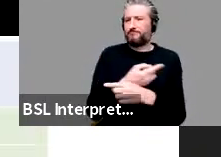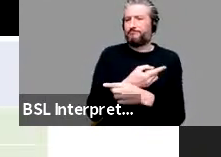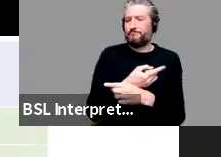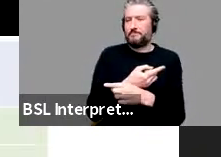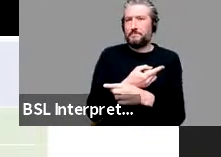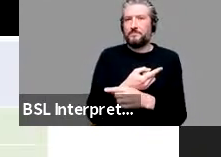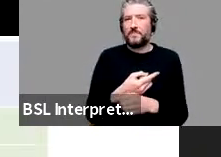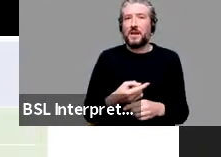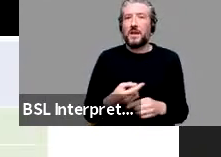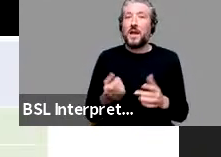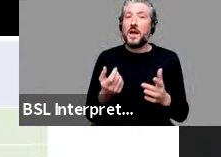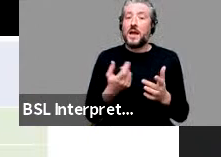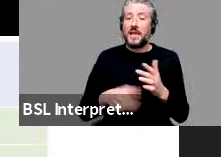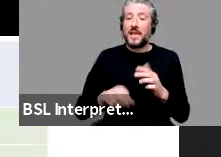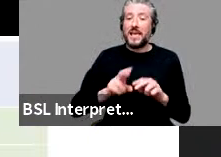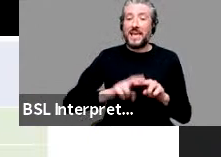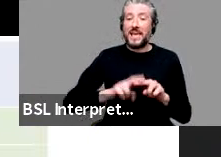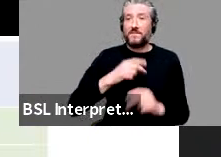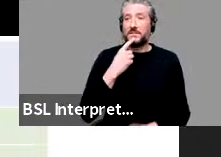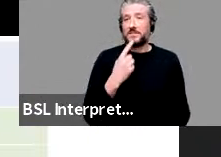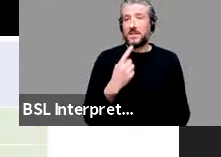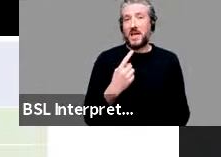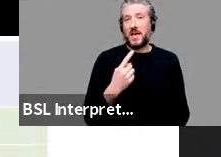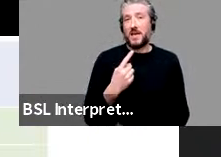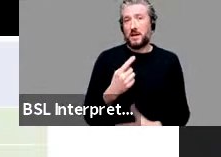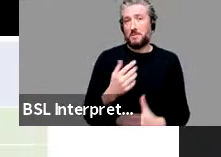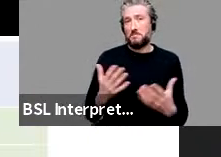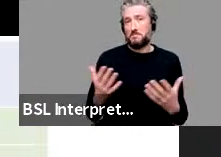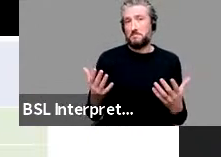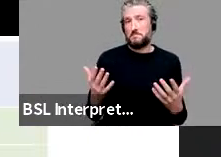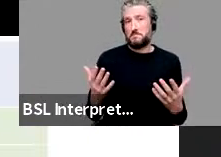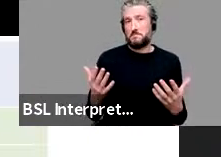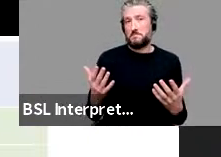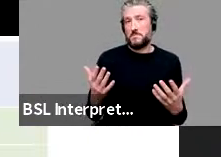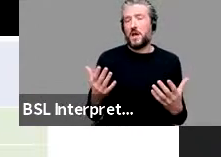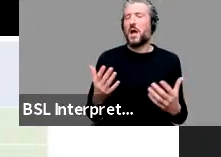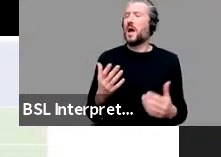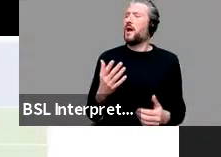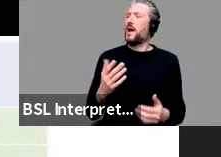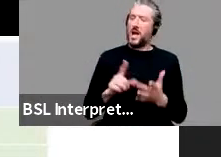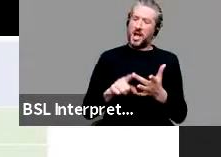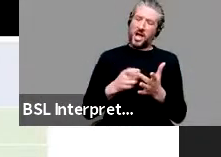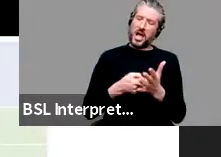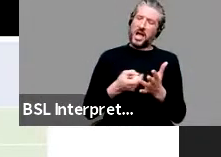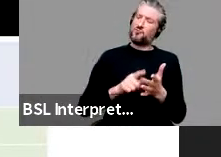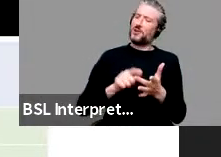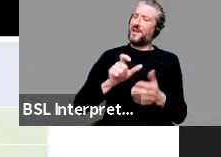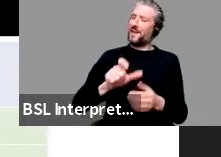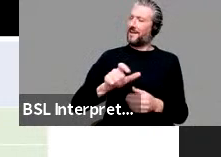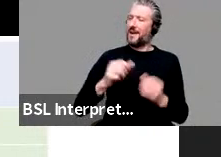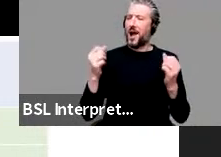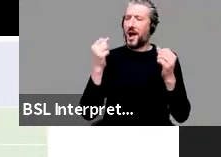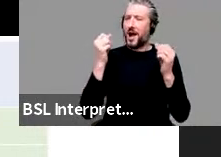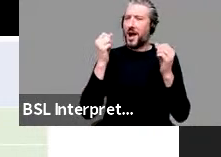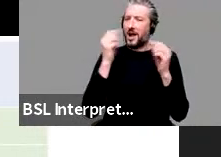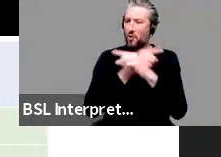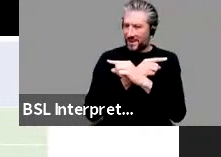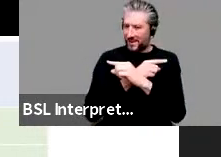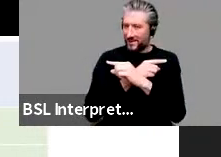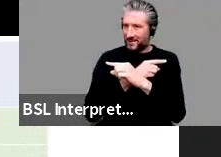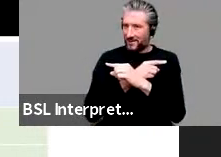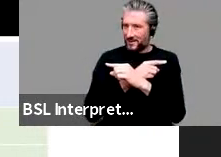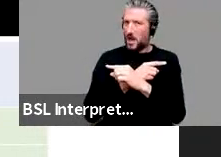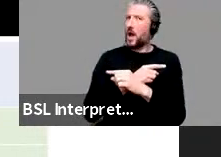it was, it was, it was ironic of him, then you mean you're, it's reflecting